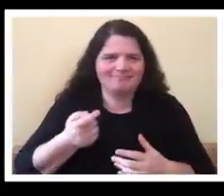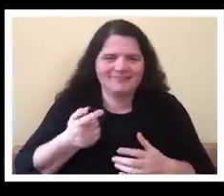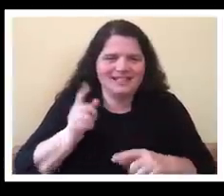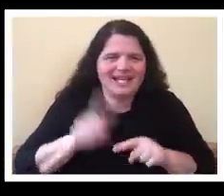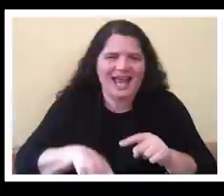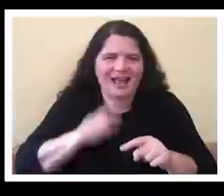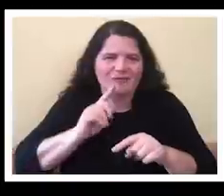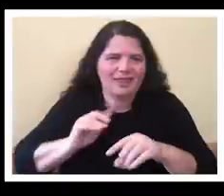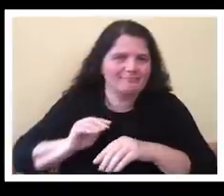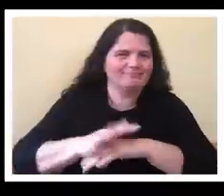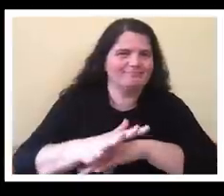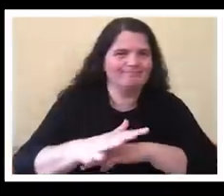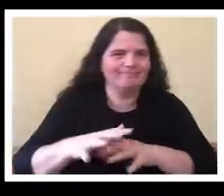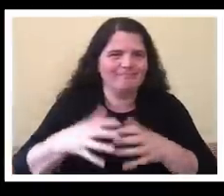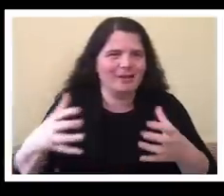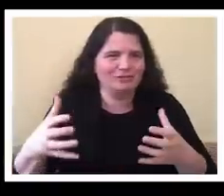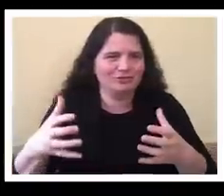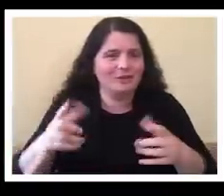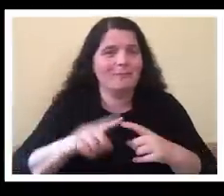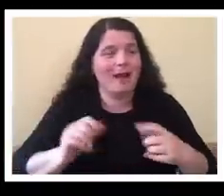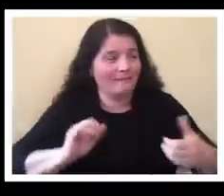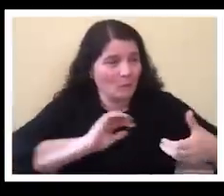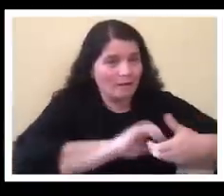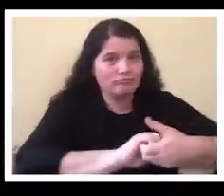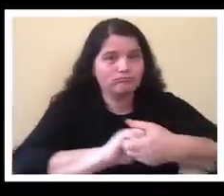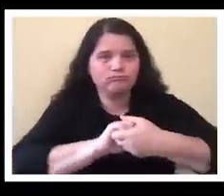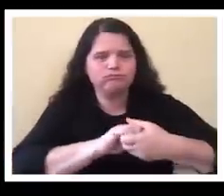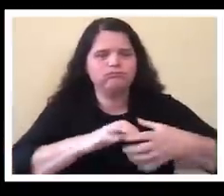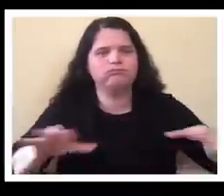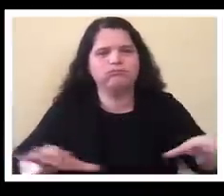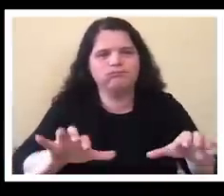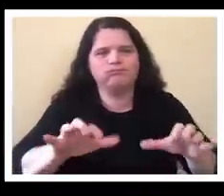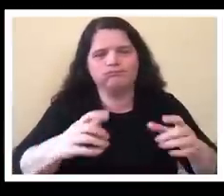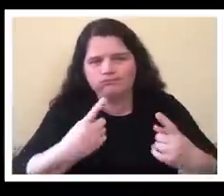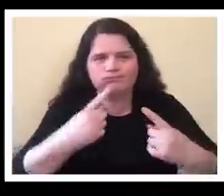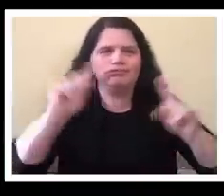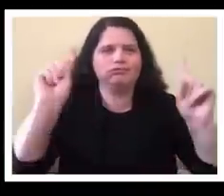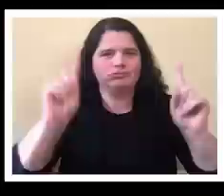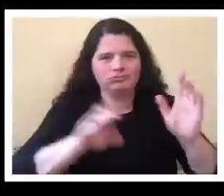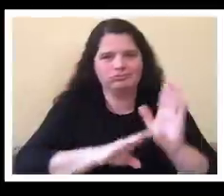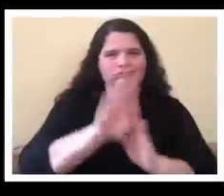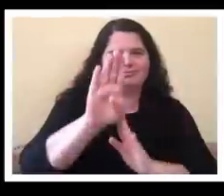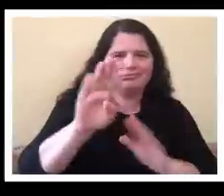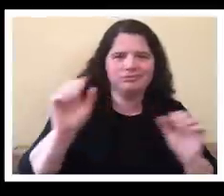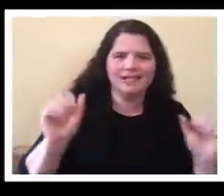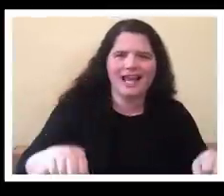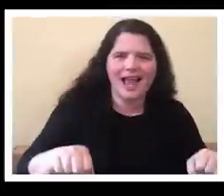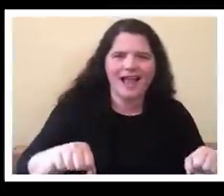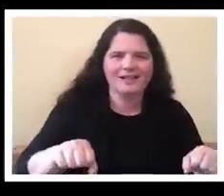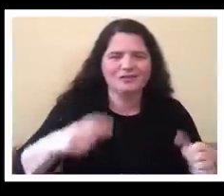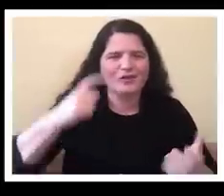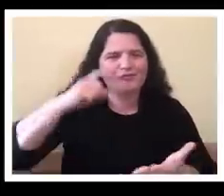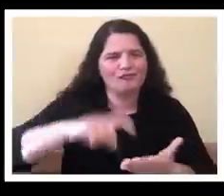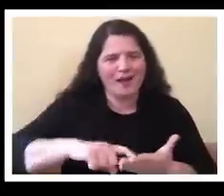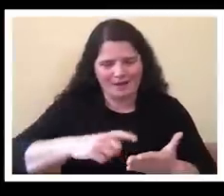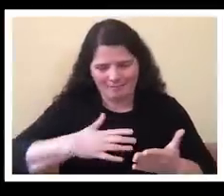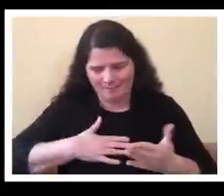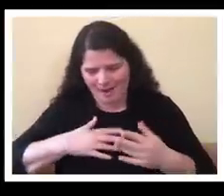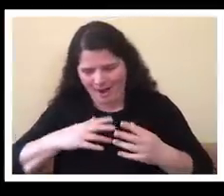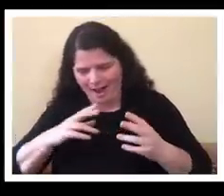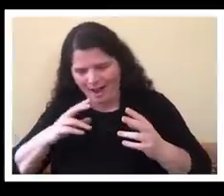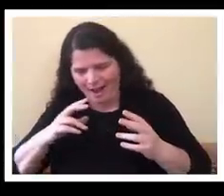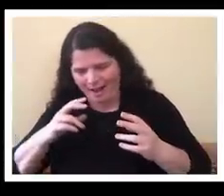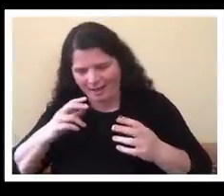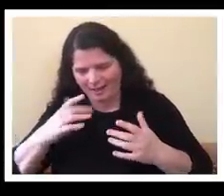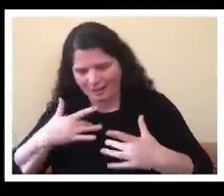able to come together and and recognize our issues are shared by by